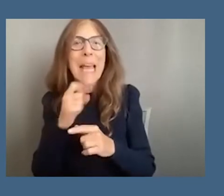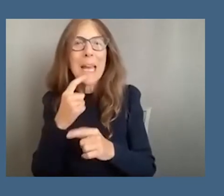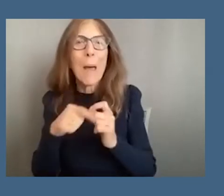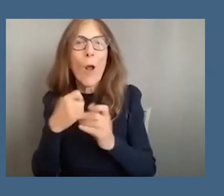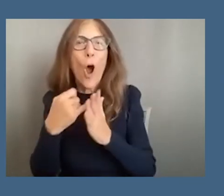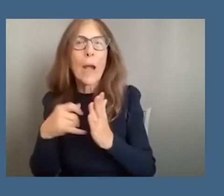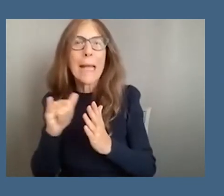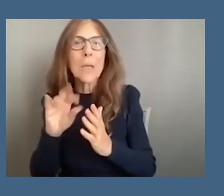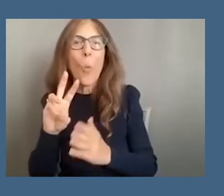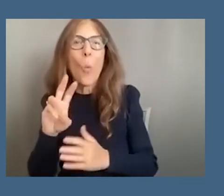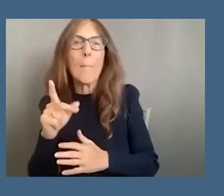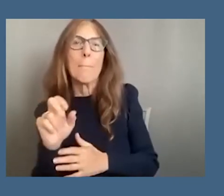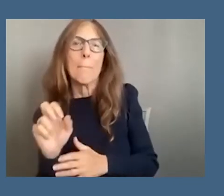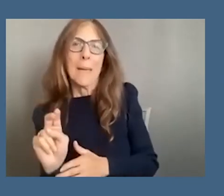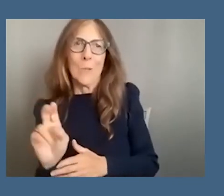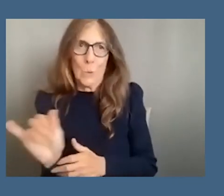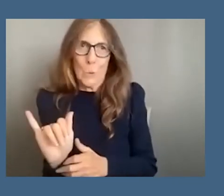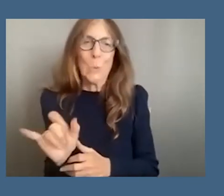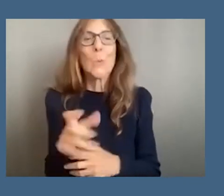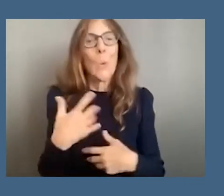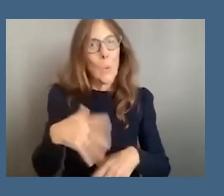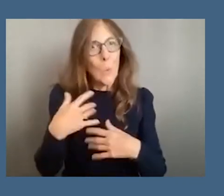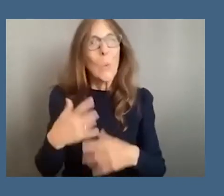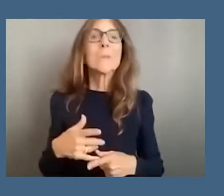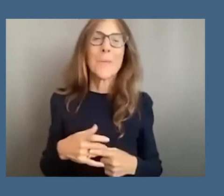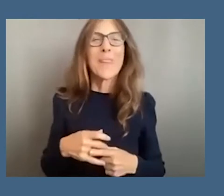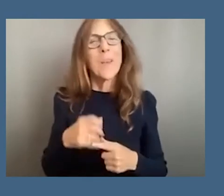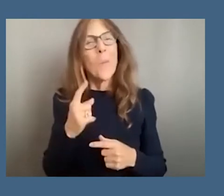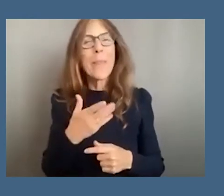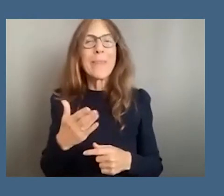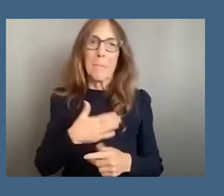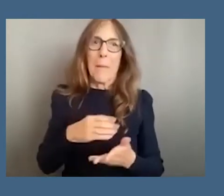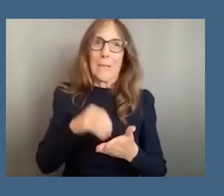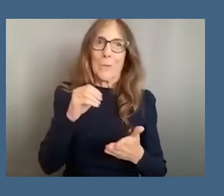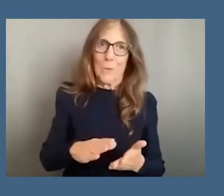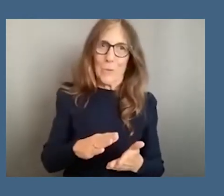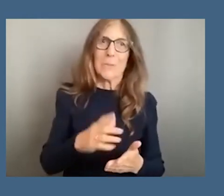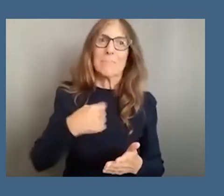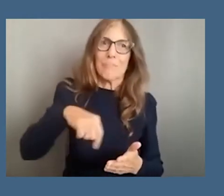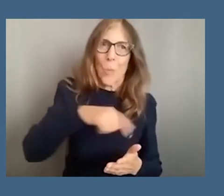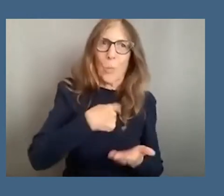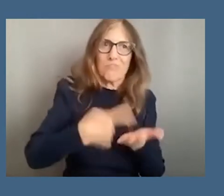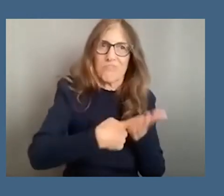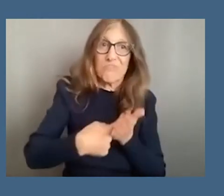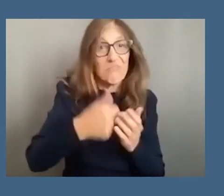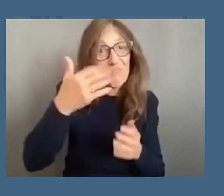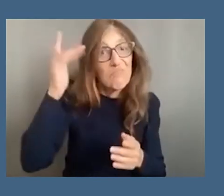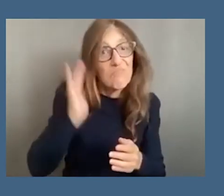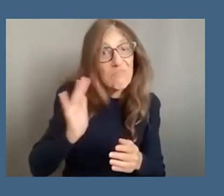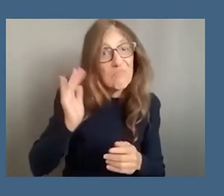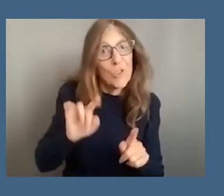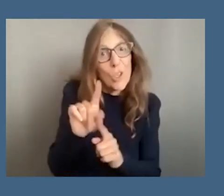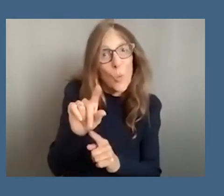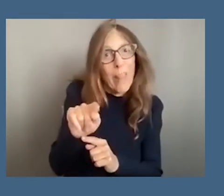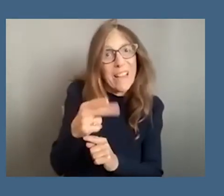one topic that my students and i spend time examining is what the nazi party did during the 20th